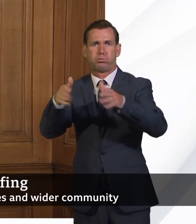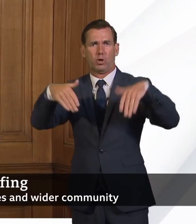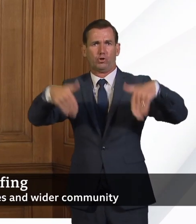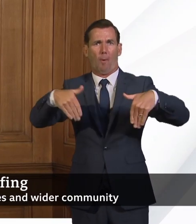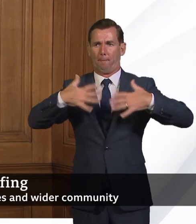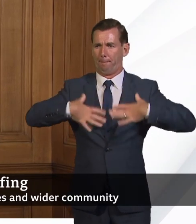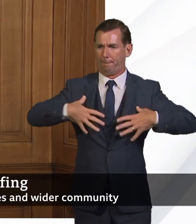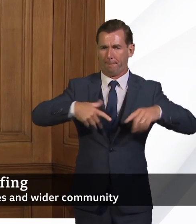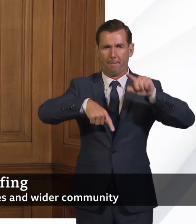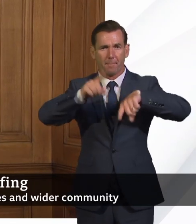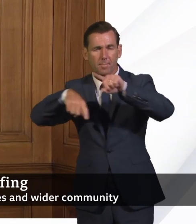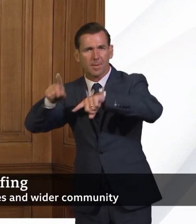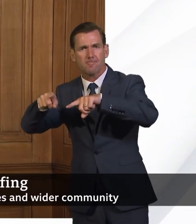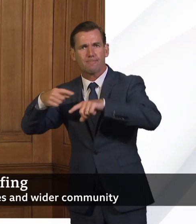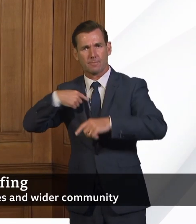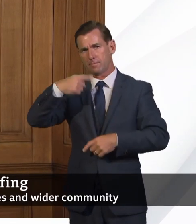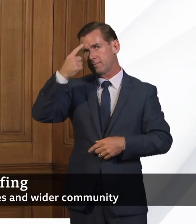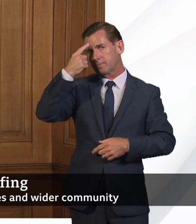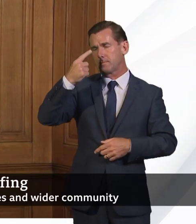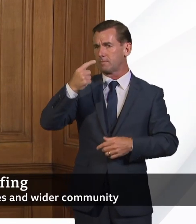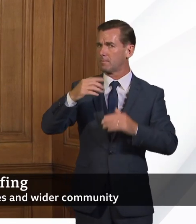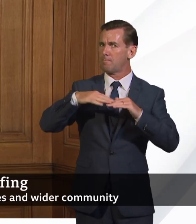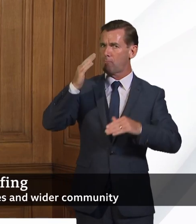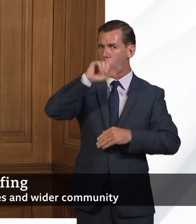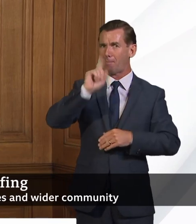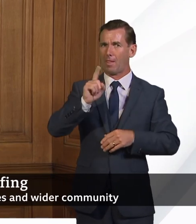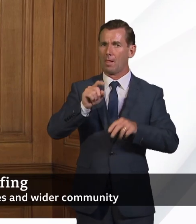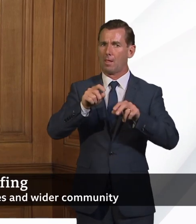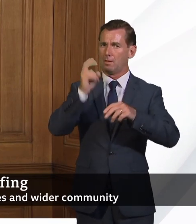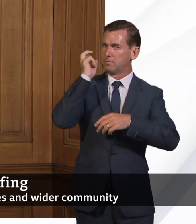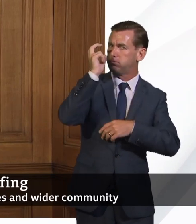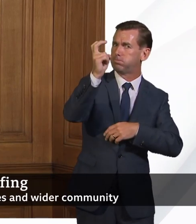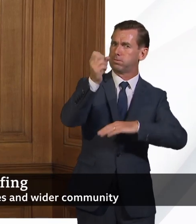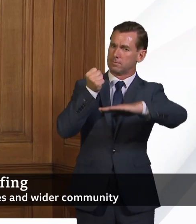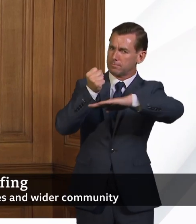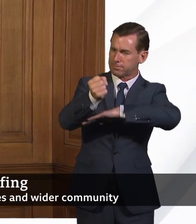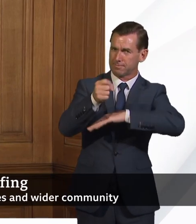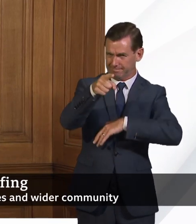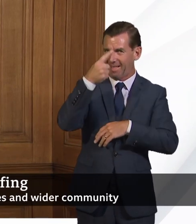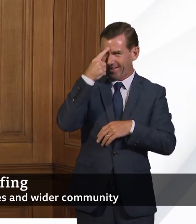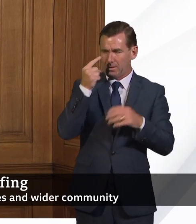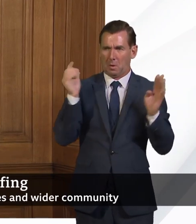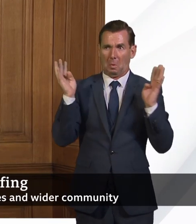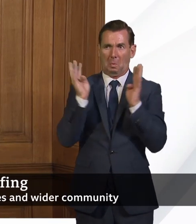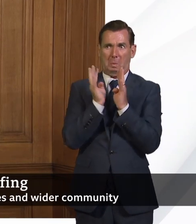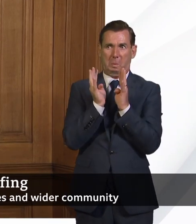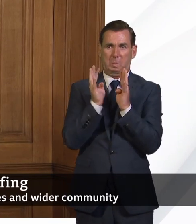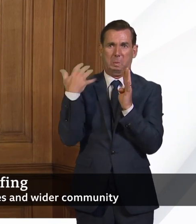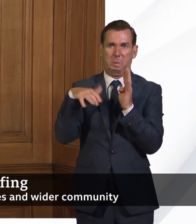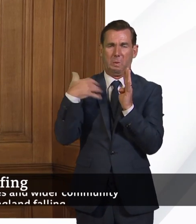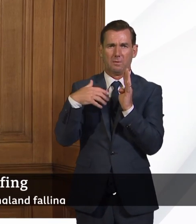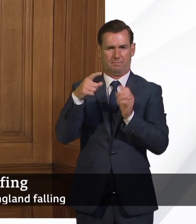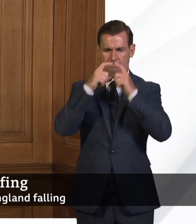people going to work, it's much more likely that you'll see or be close to other people. So face coverings is